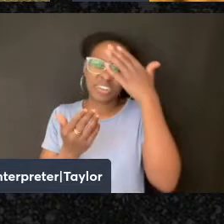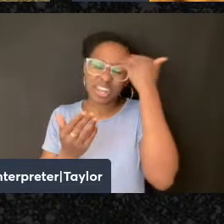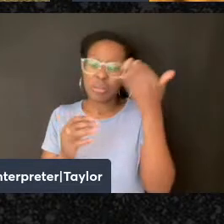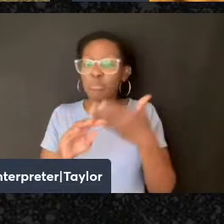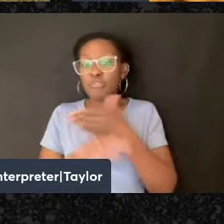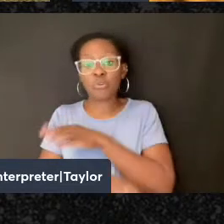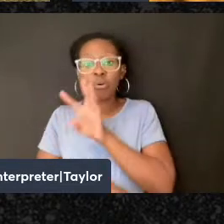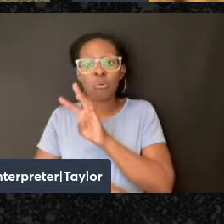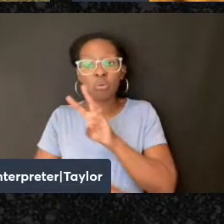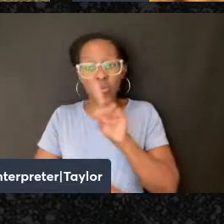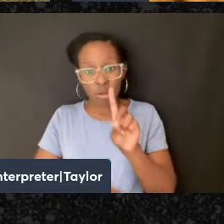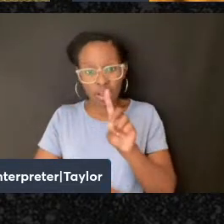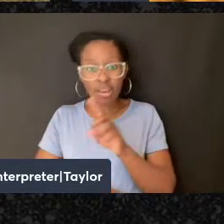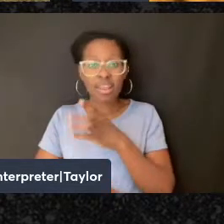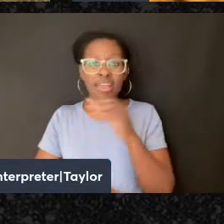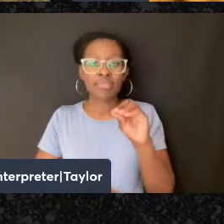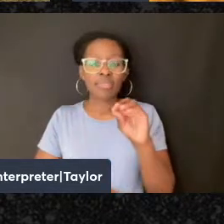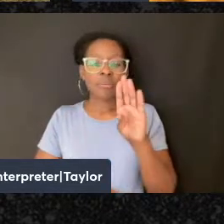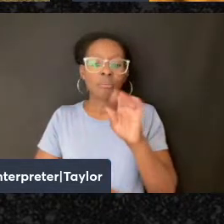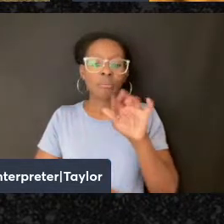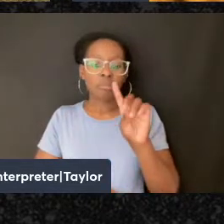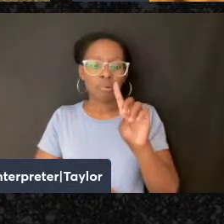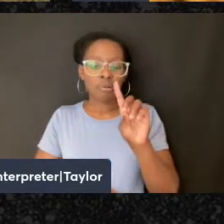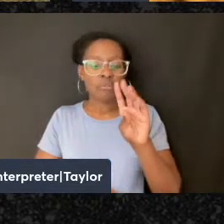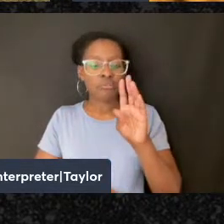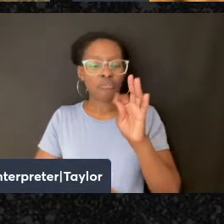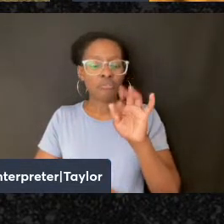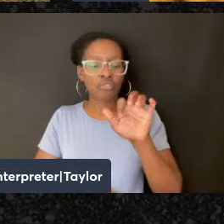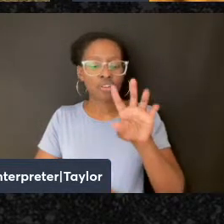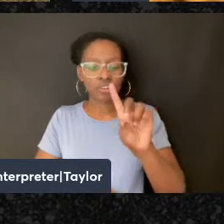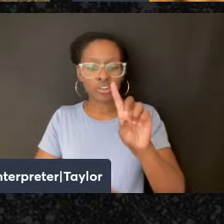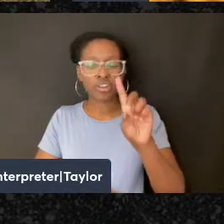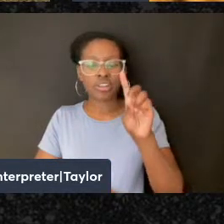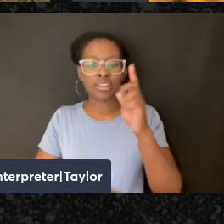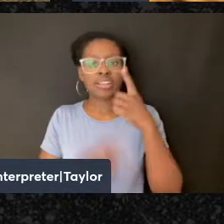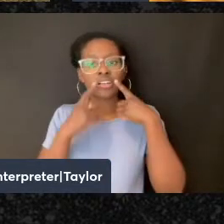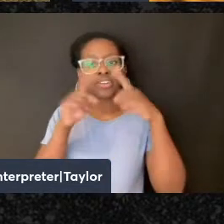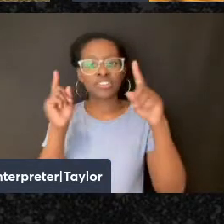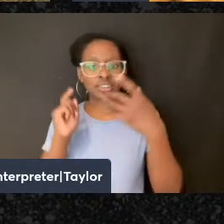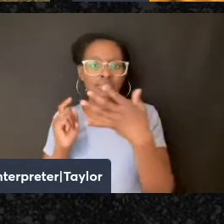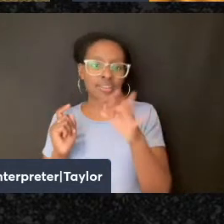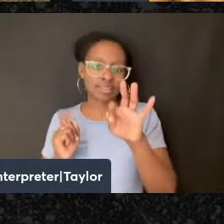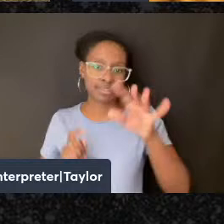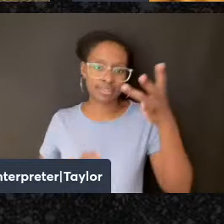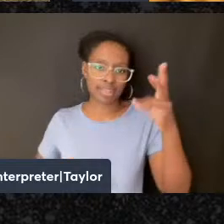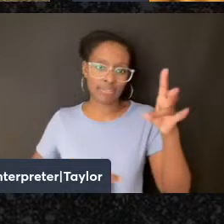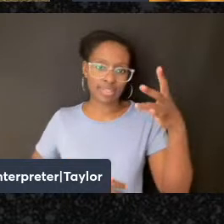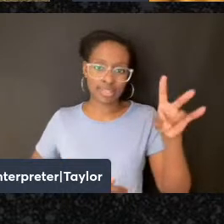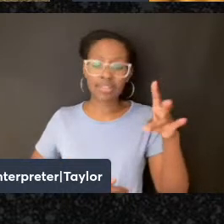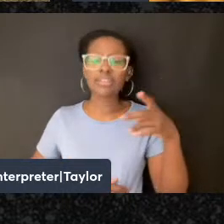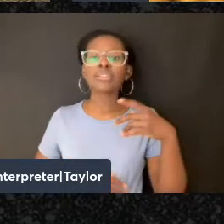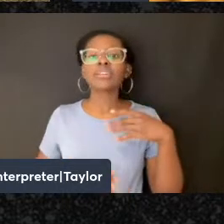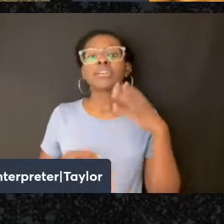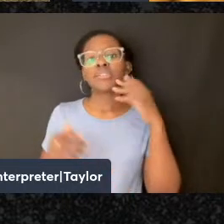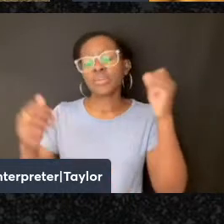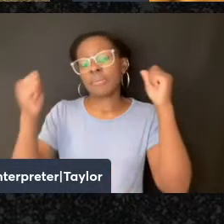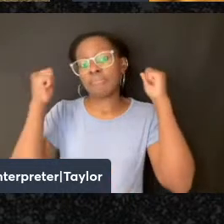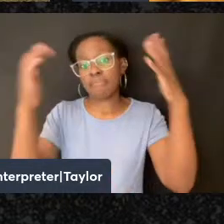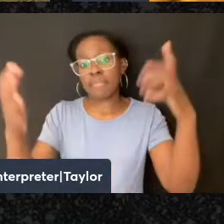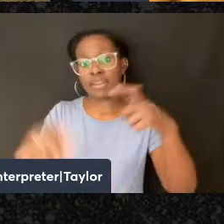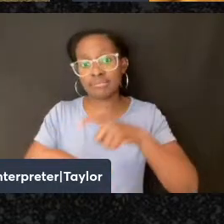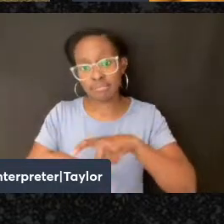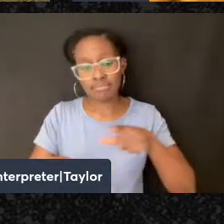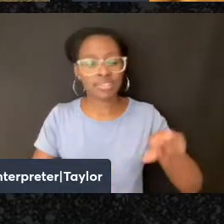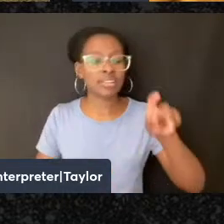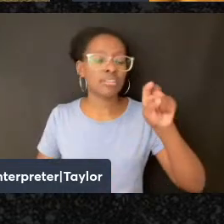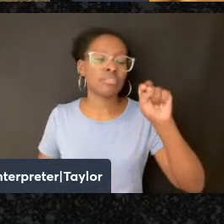the Balfour Declaration in 1917, there were many times in, you know, in New York,